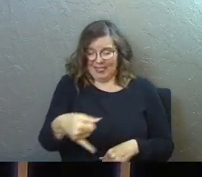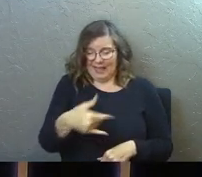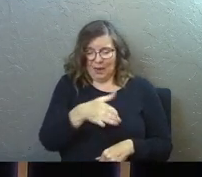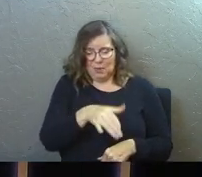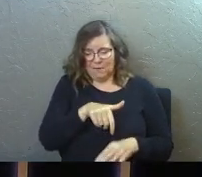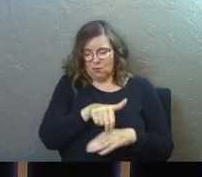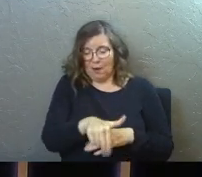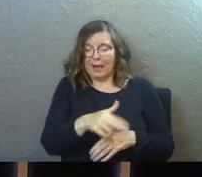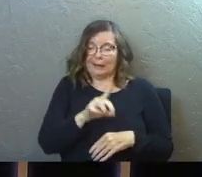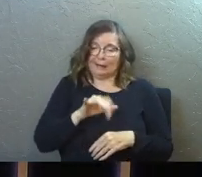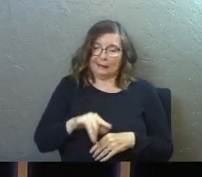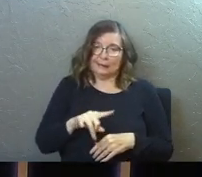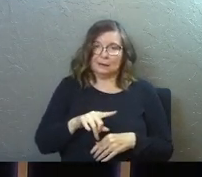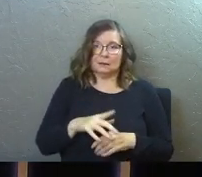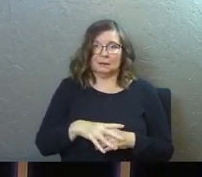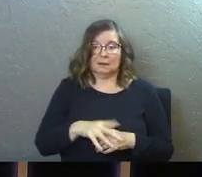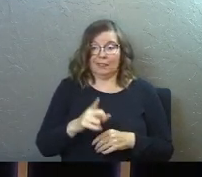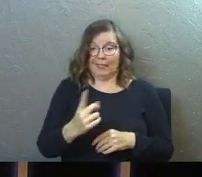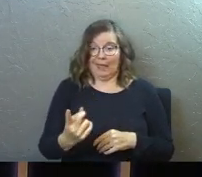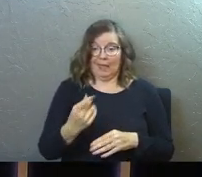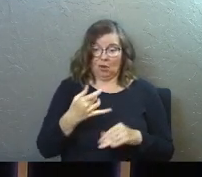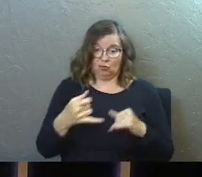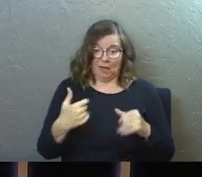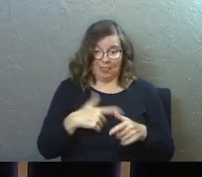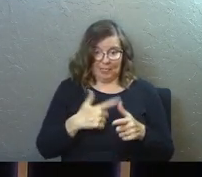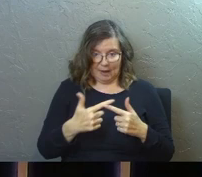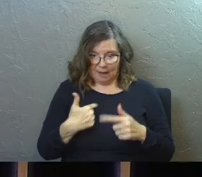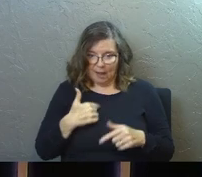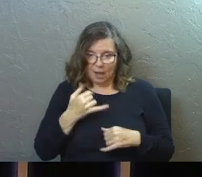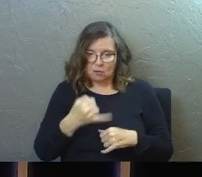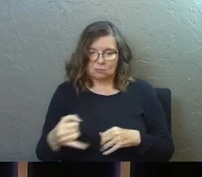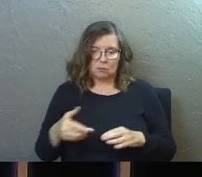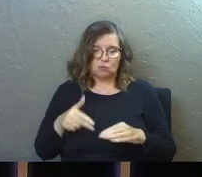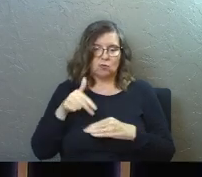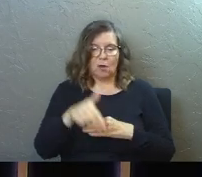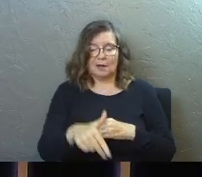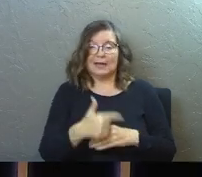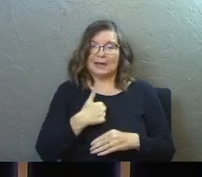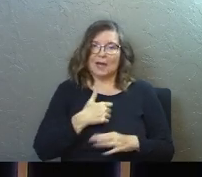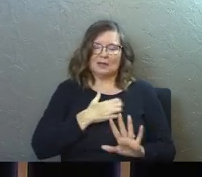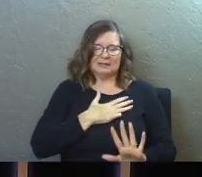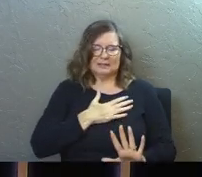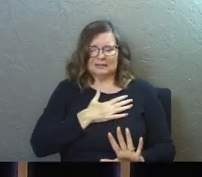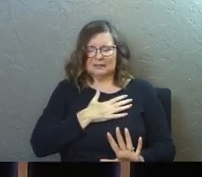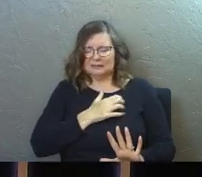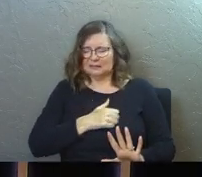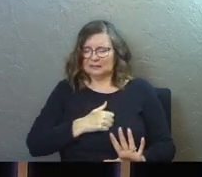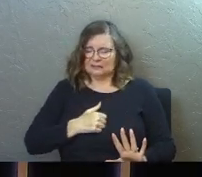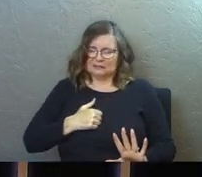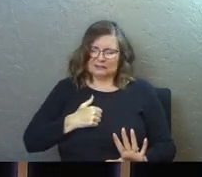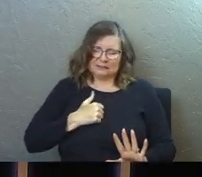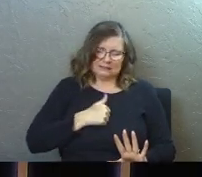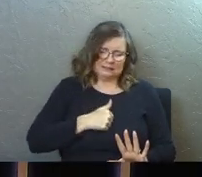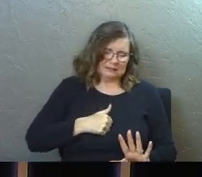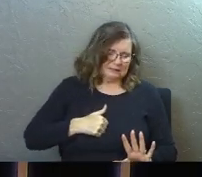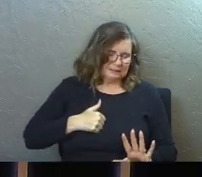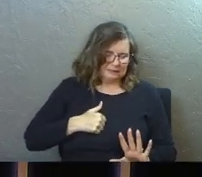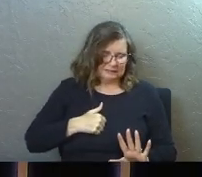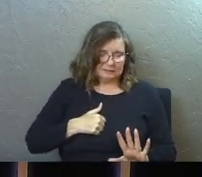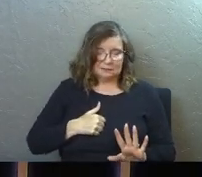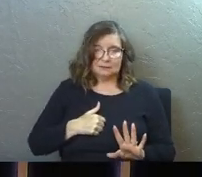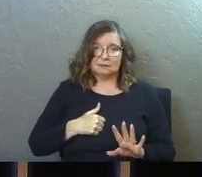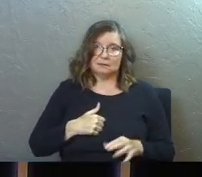because they had crossed it and I was never going to cross it, but then I crossed it. And now I'm trying to live with myself because I crossed.